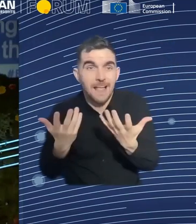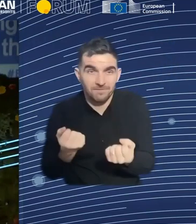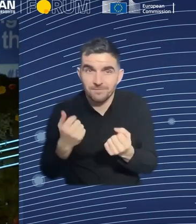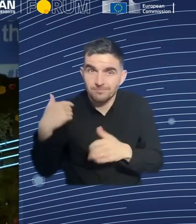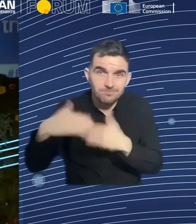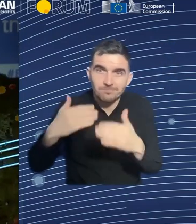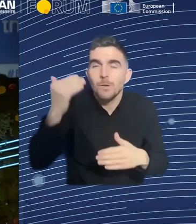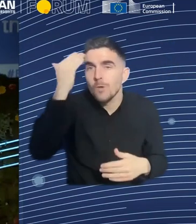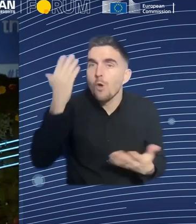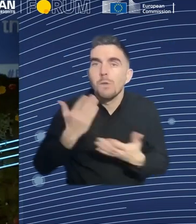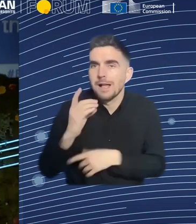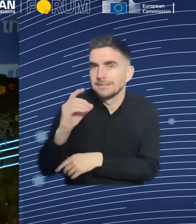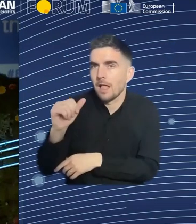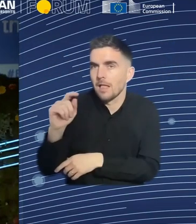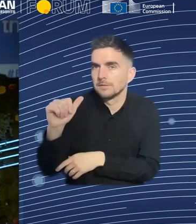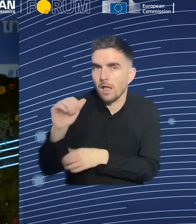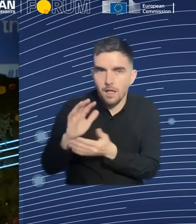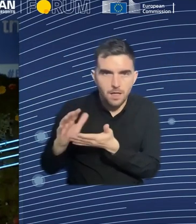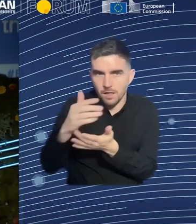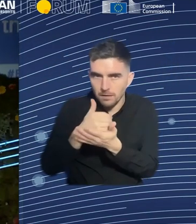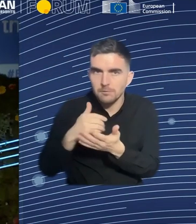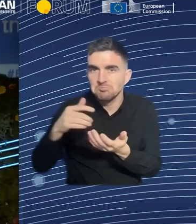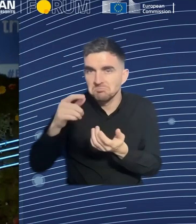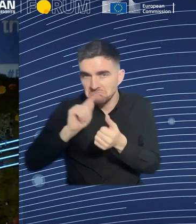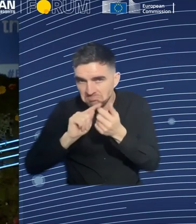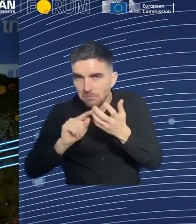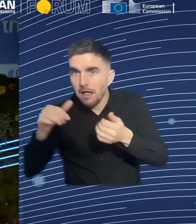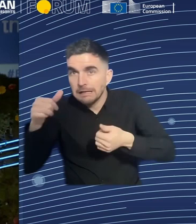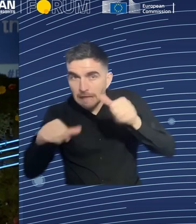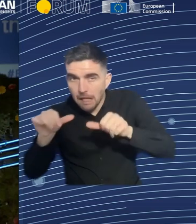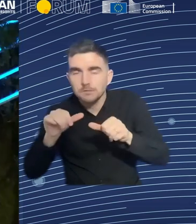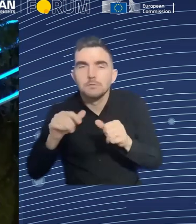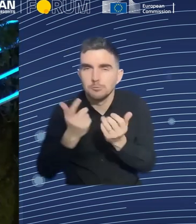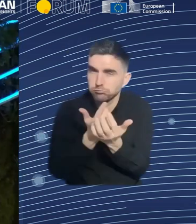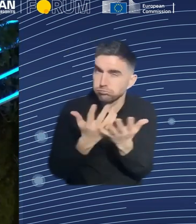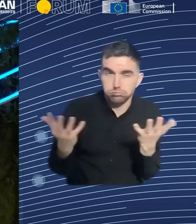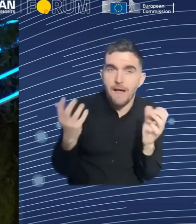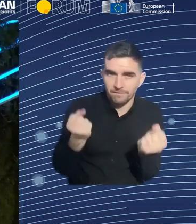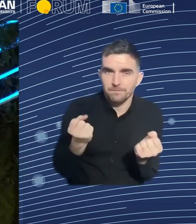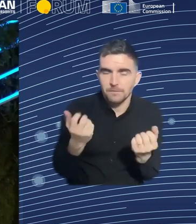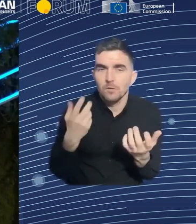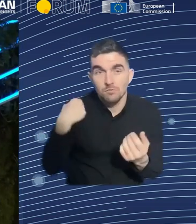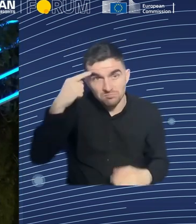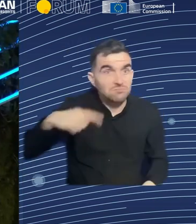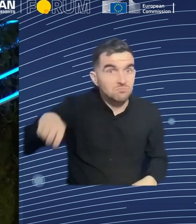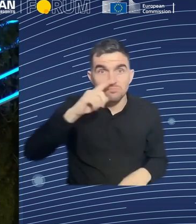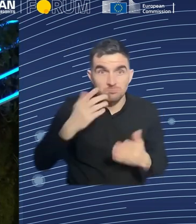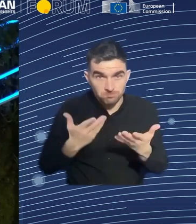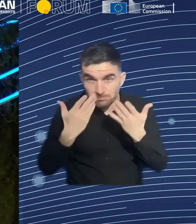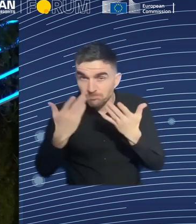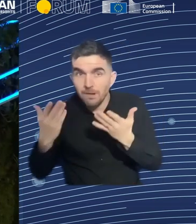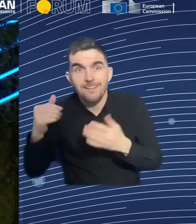studied that has got so many potential options. It's hard to give them one piece of advice because it's applicable to many